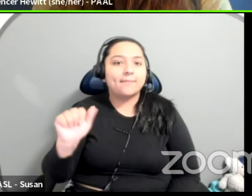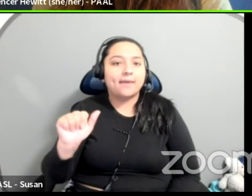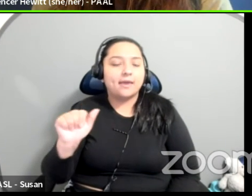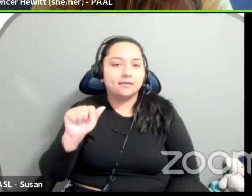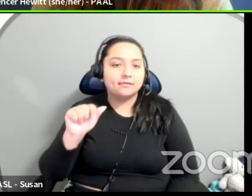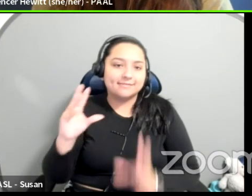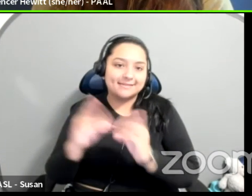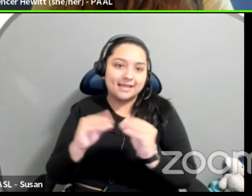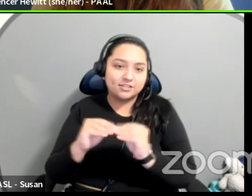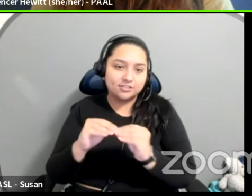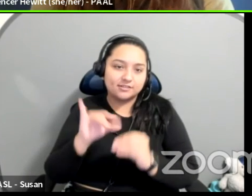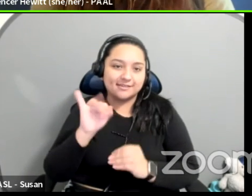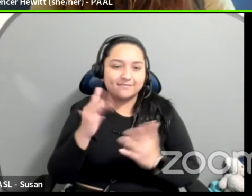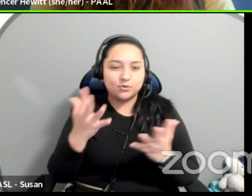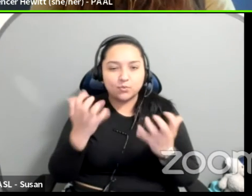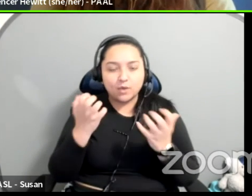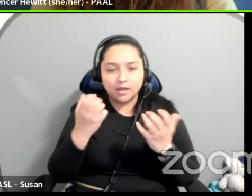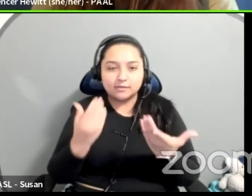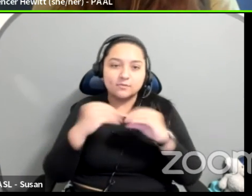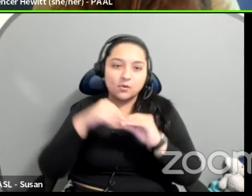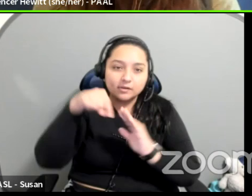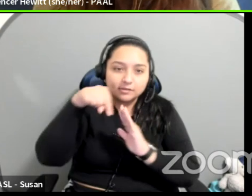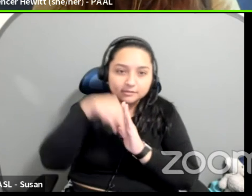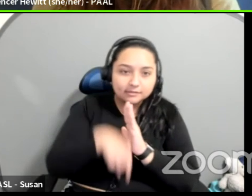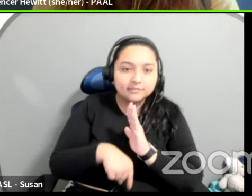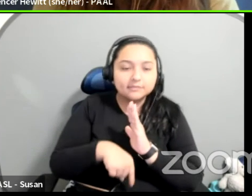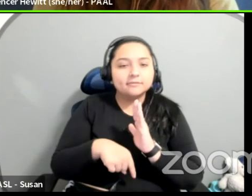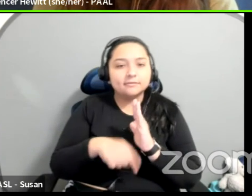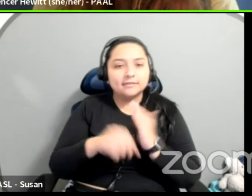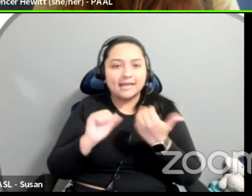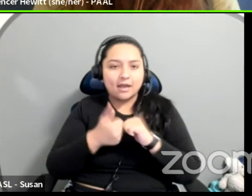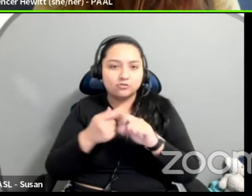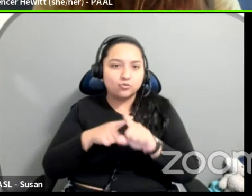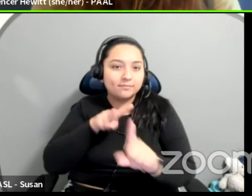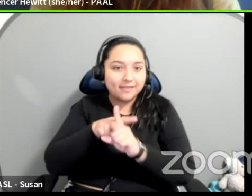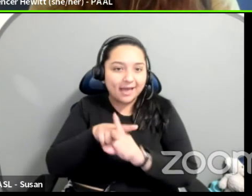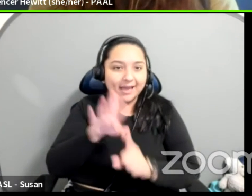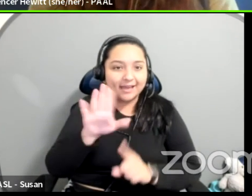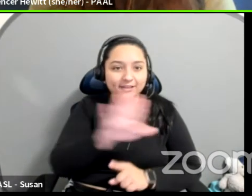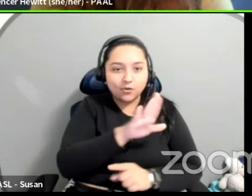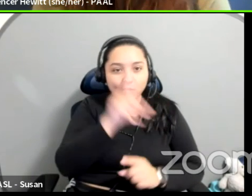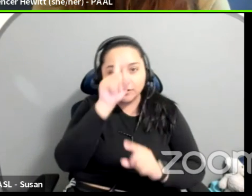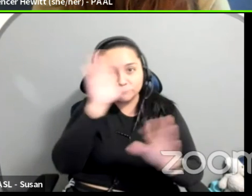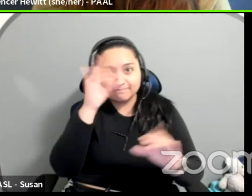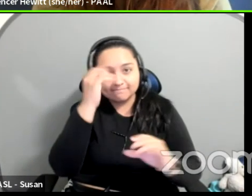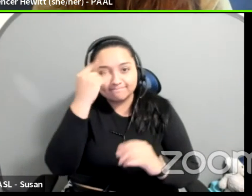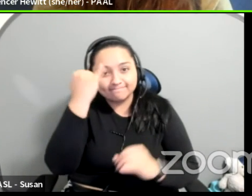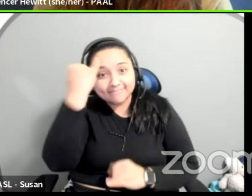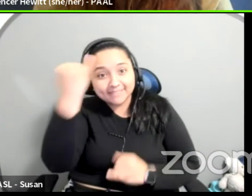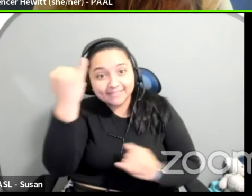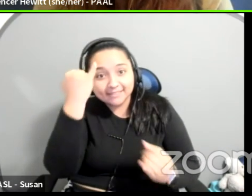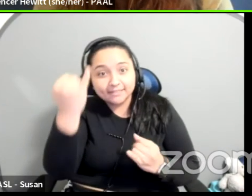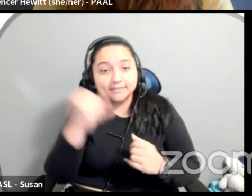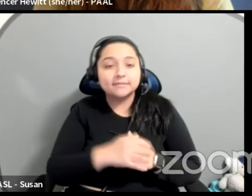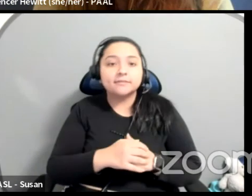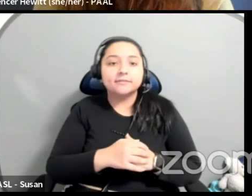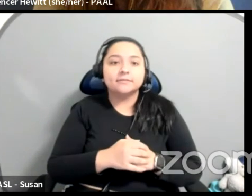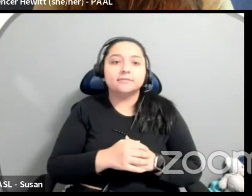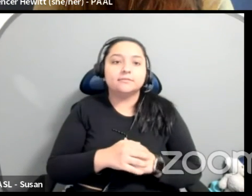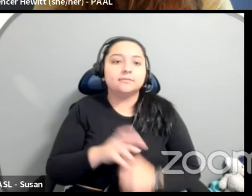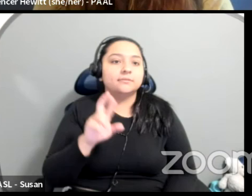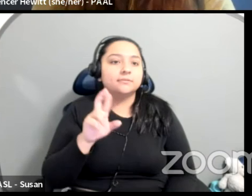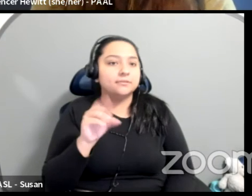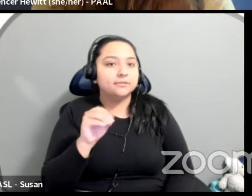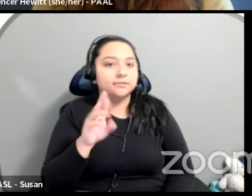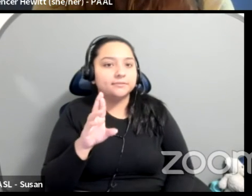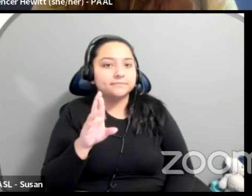apply these, but I want to thank everyone for making that commitment. Um, and I'm, I'm feeling, I did drop my